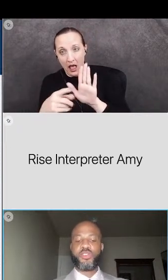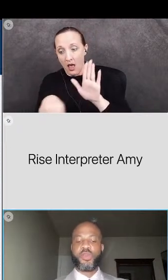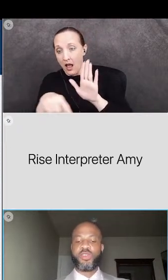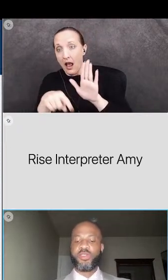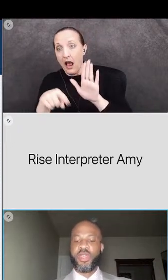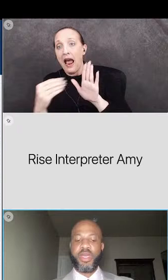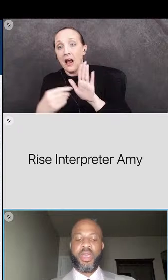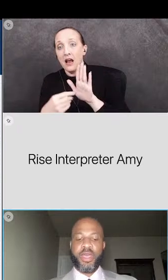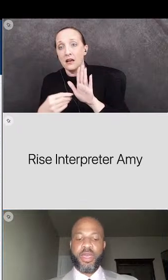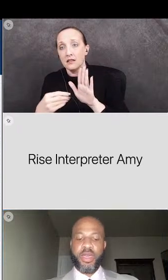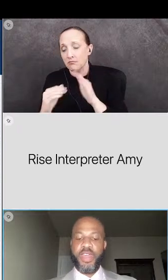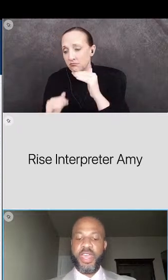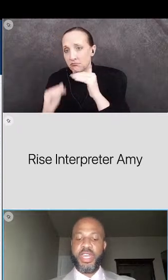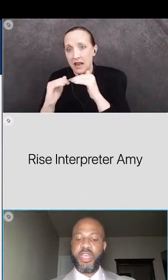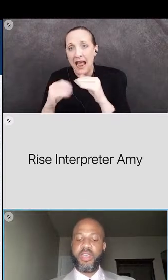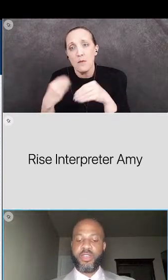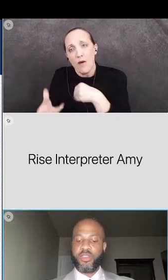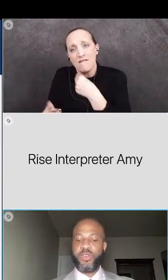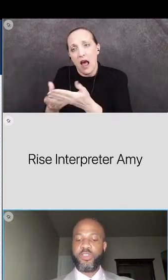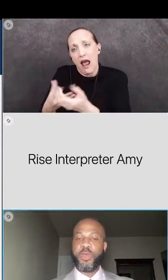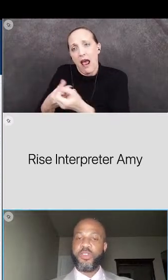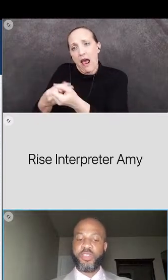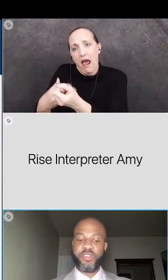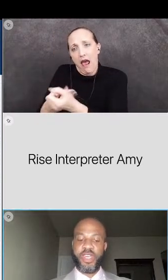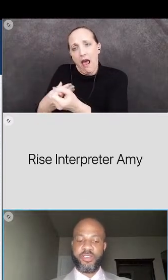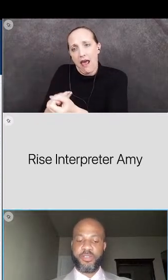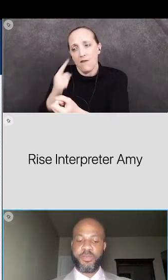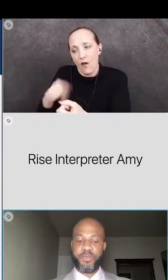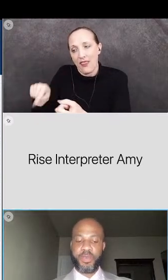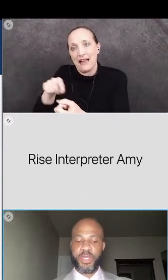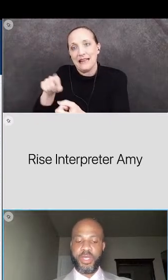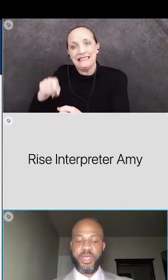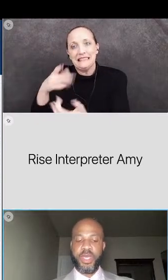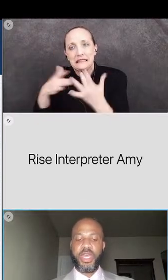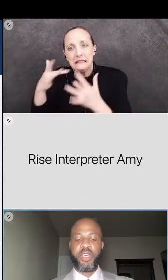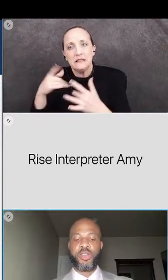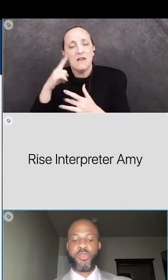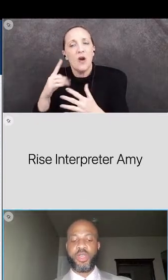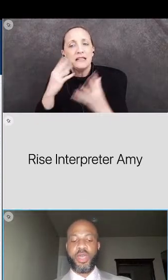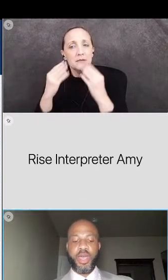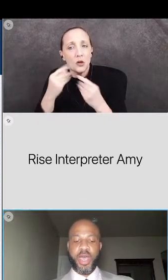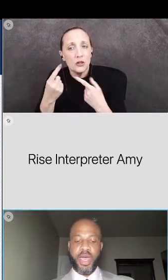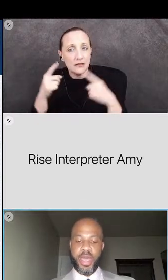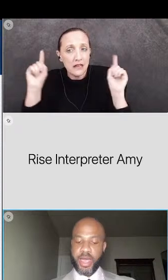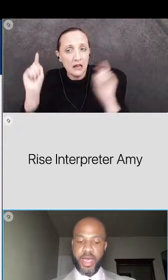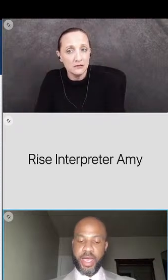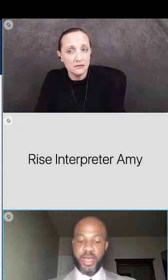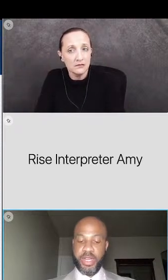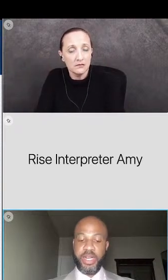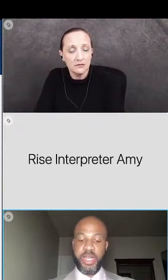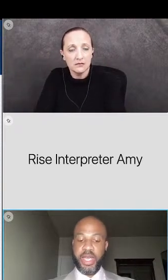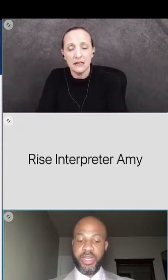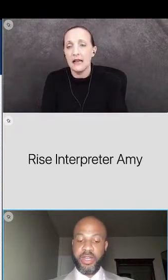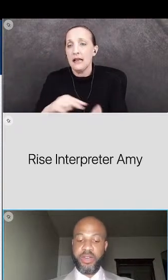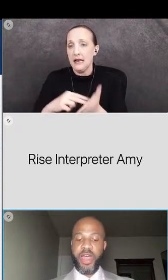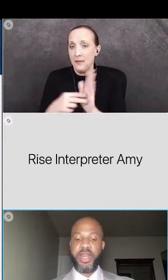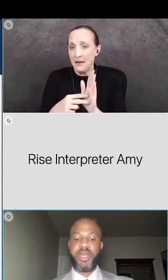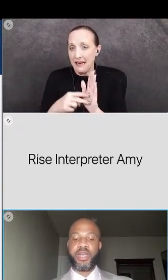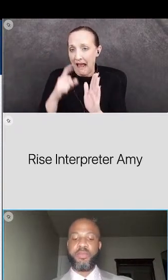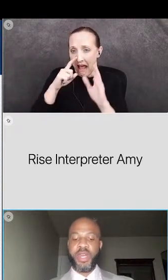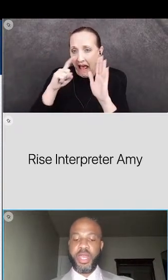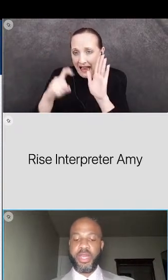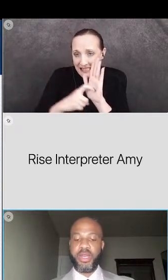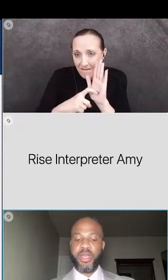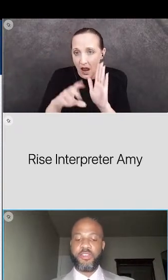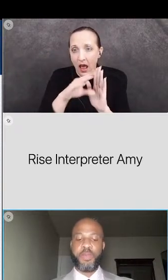provide the resources they need to experience success it includes identity identifying